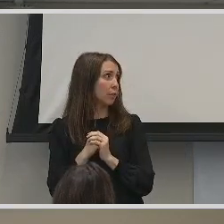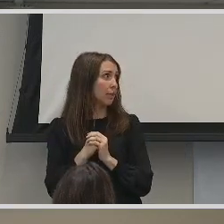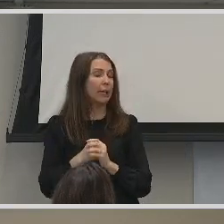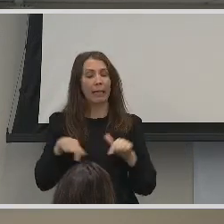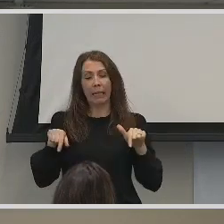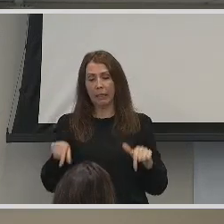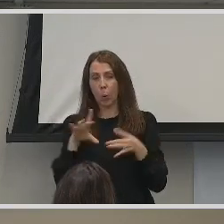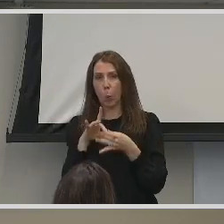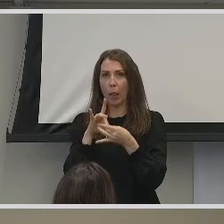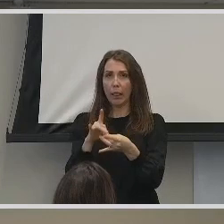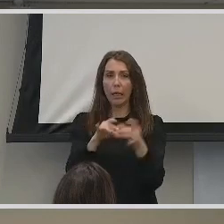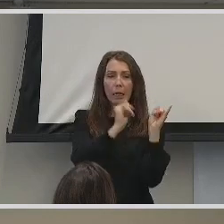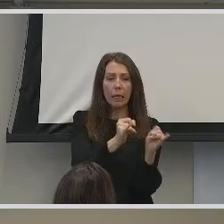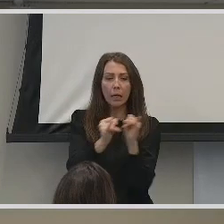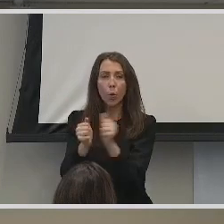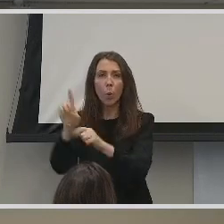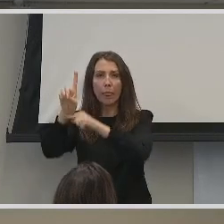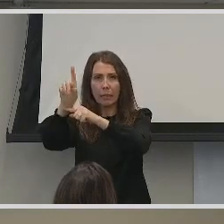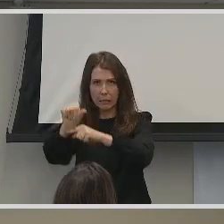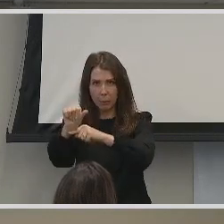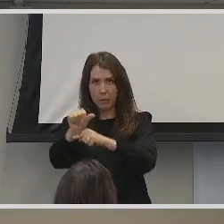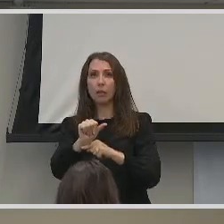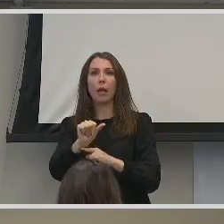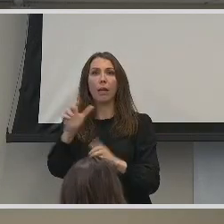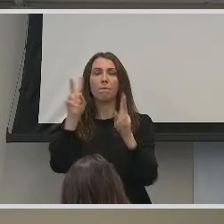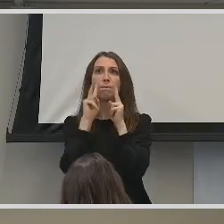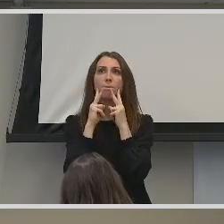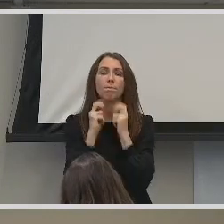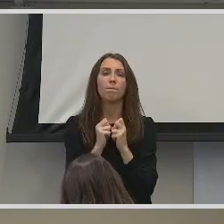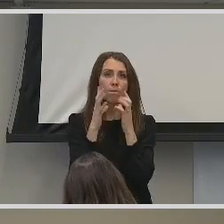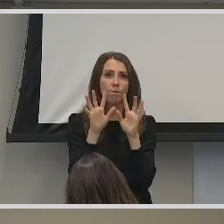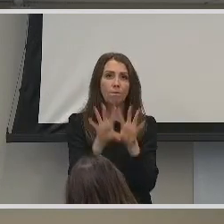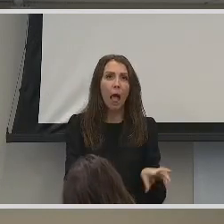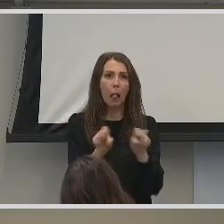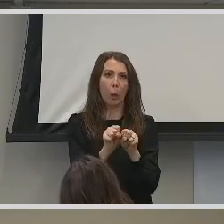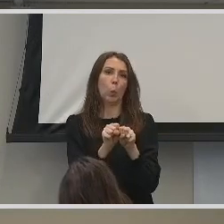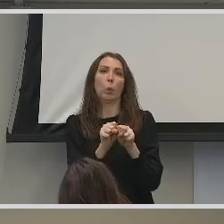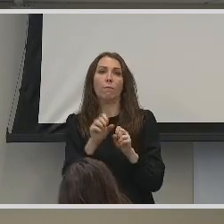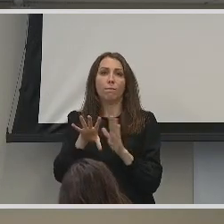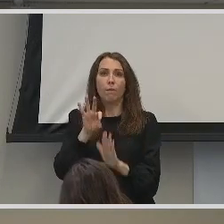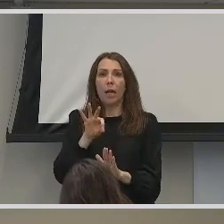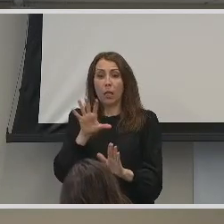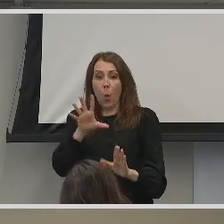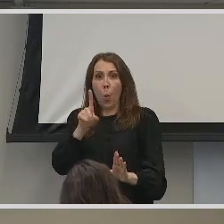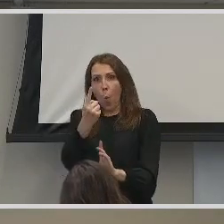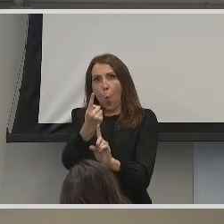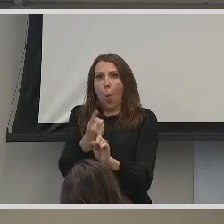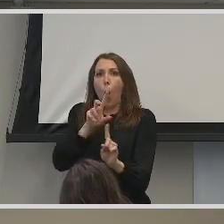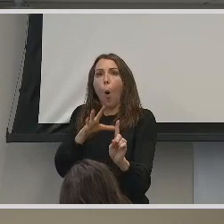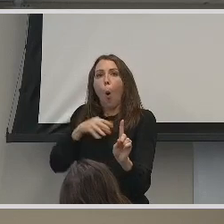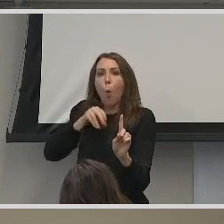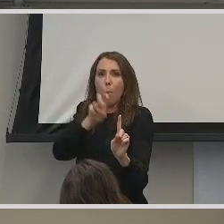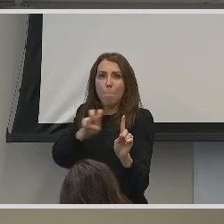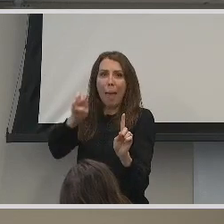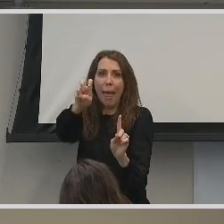this is regarding individuals with disabilities and the value of finding one's own path. Not many people with disabilities.